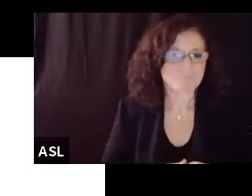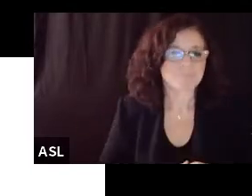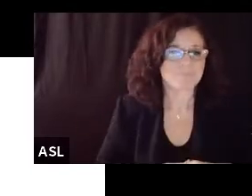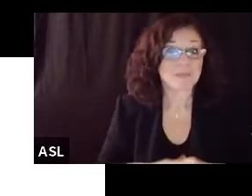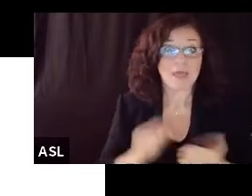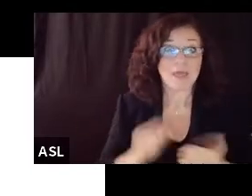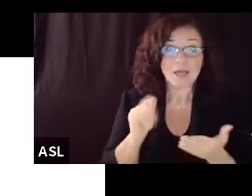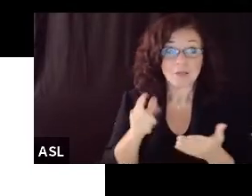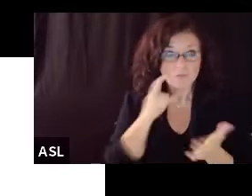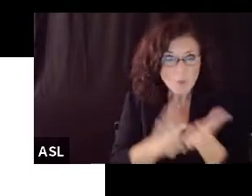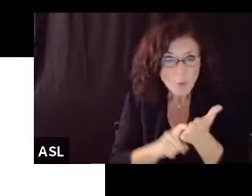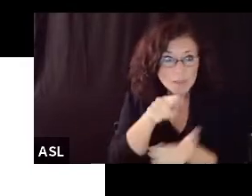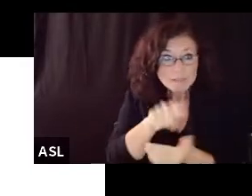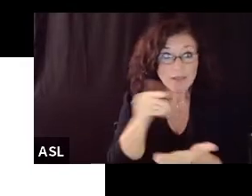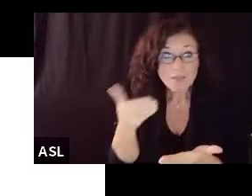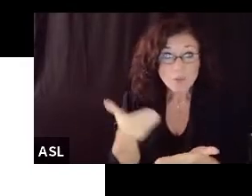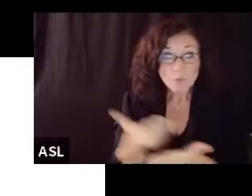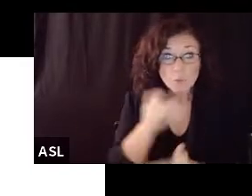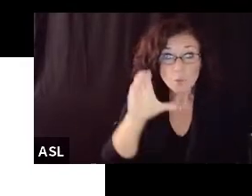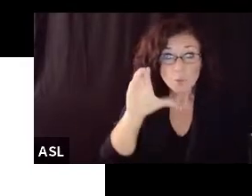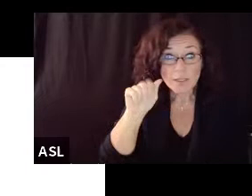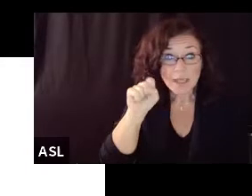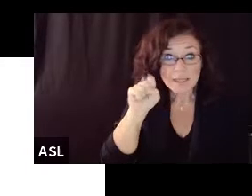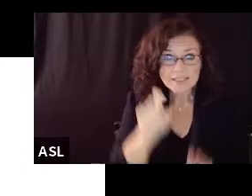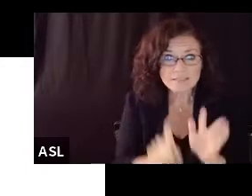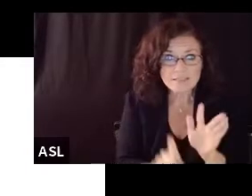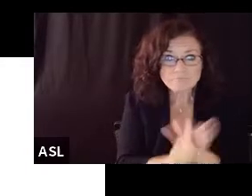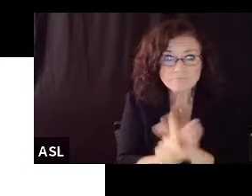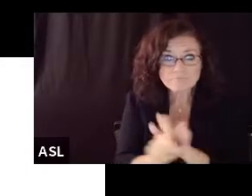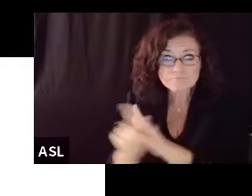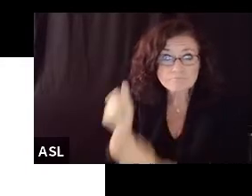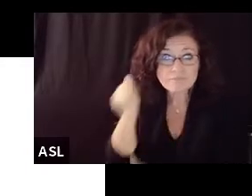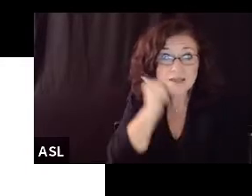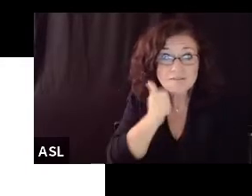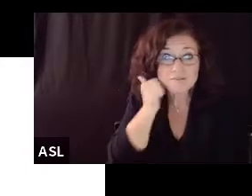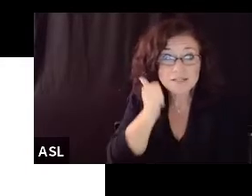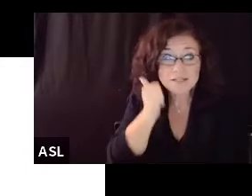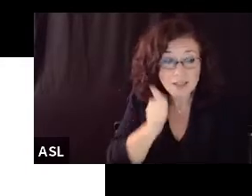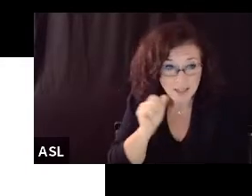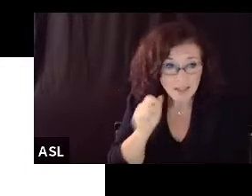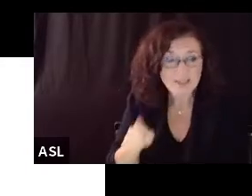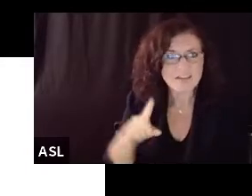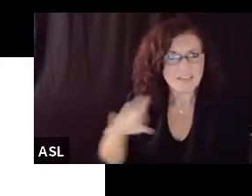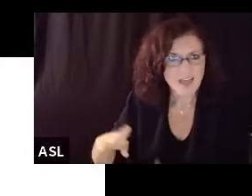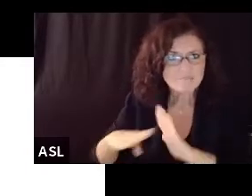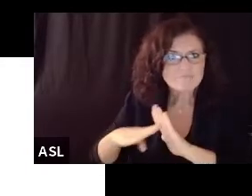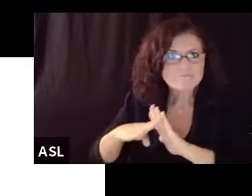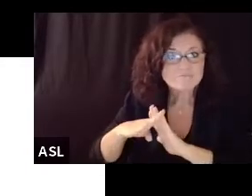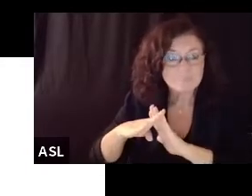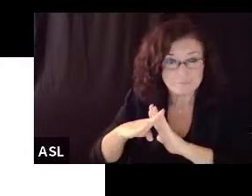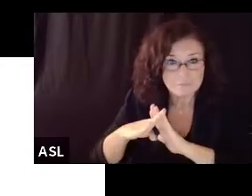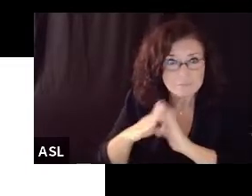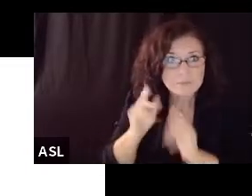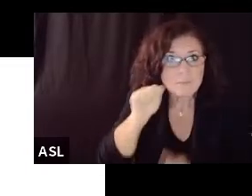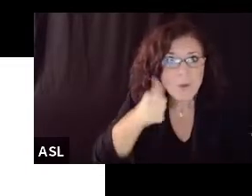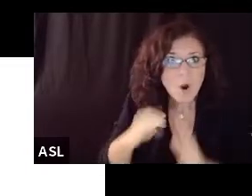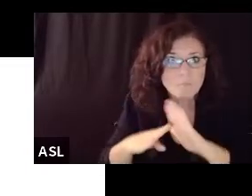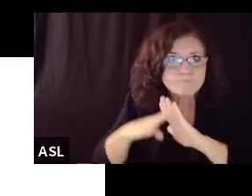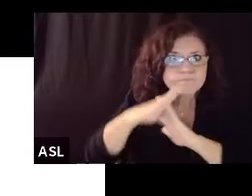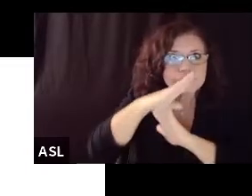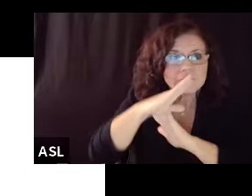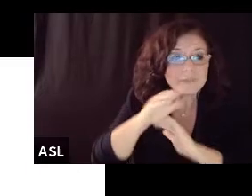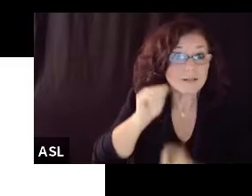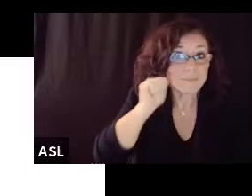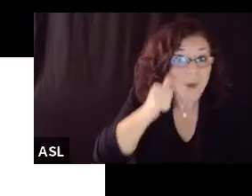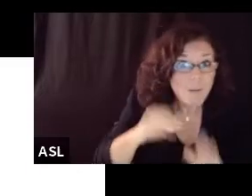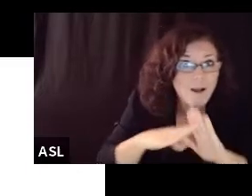every day um have really continued to spike to levels that many of us thought um we may not reach of